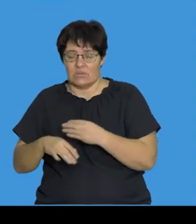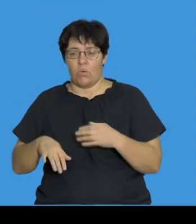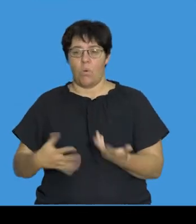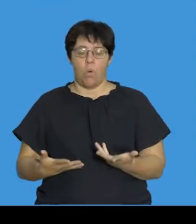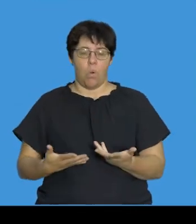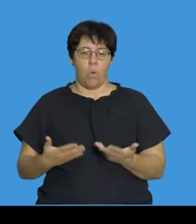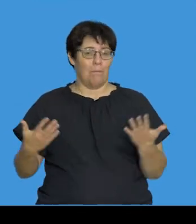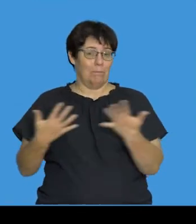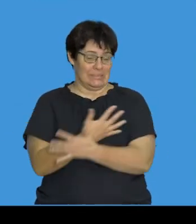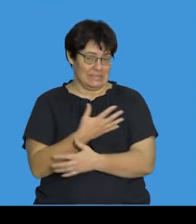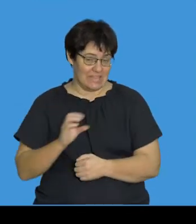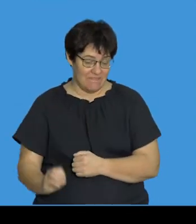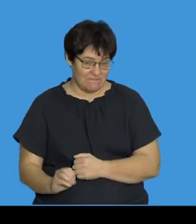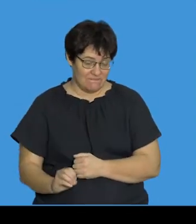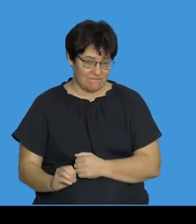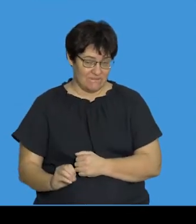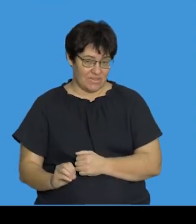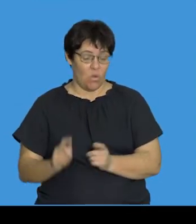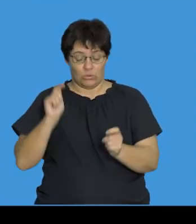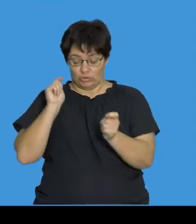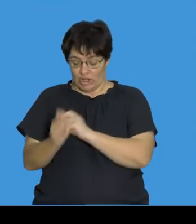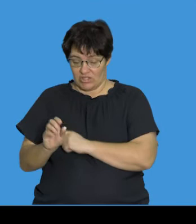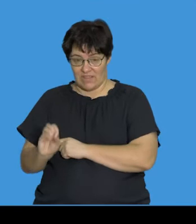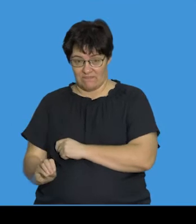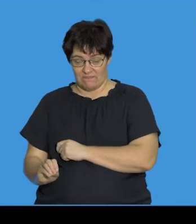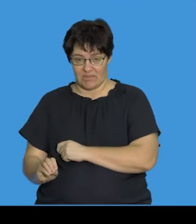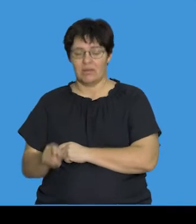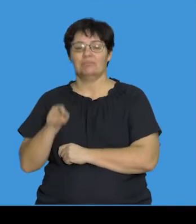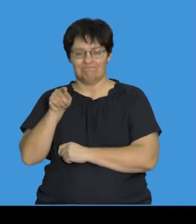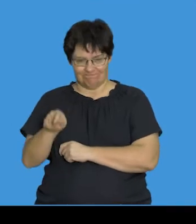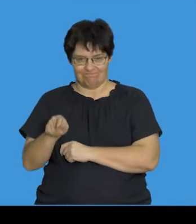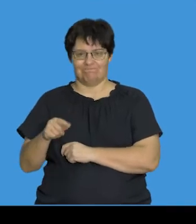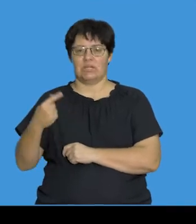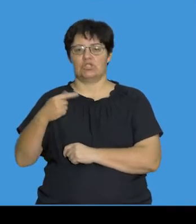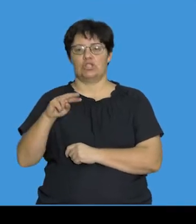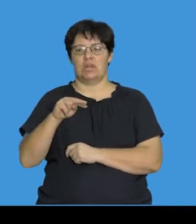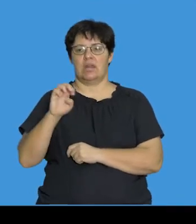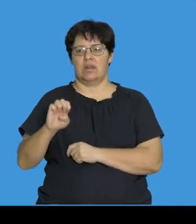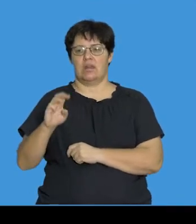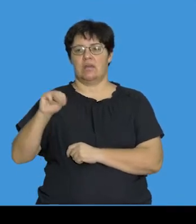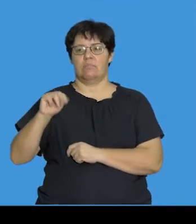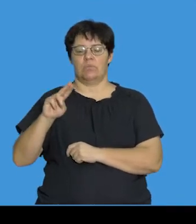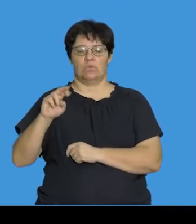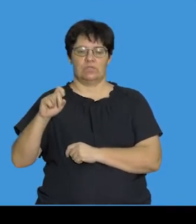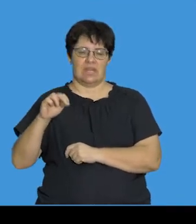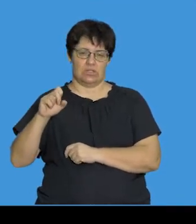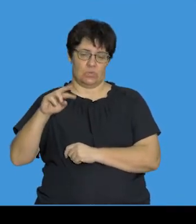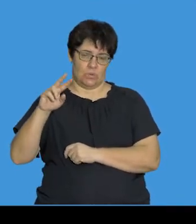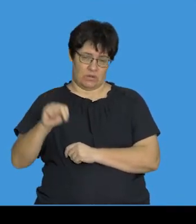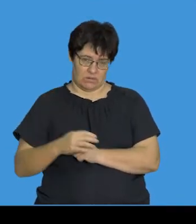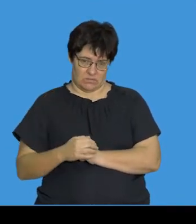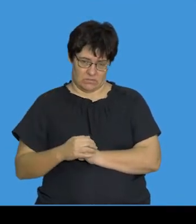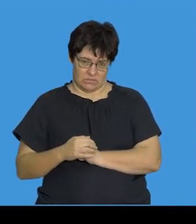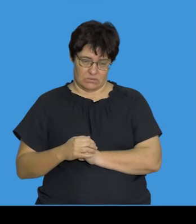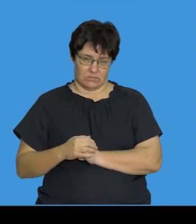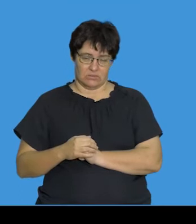is missing or changed, we say that that is a gene mutation. So, it's important